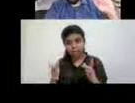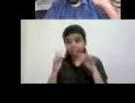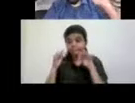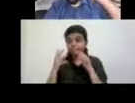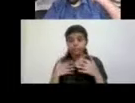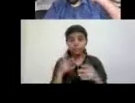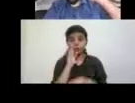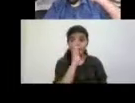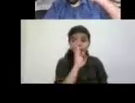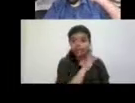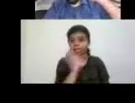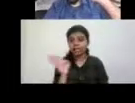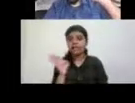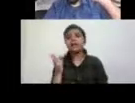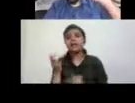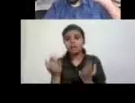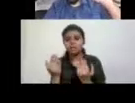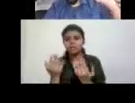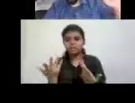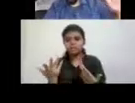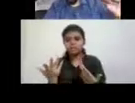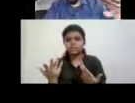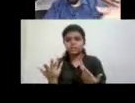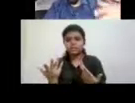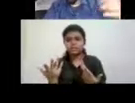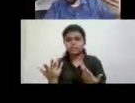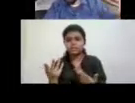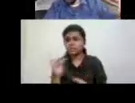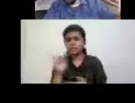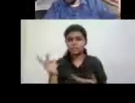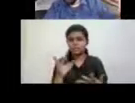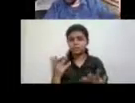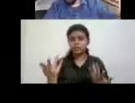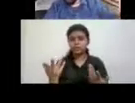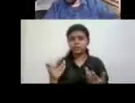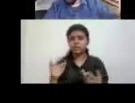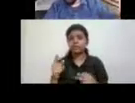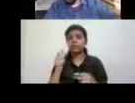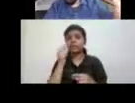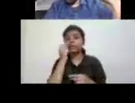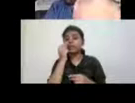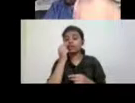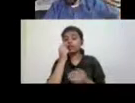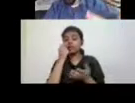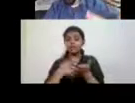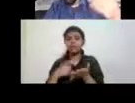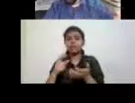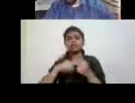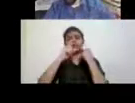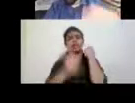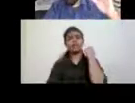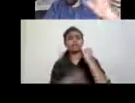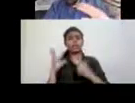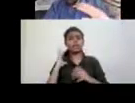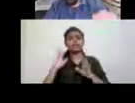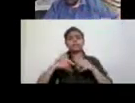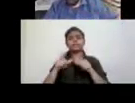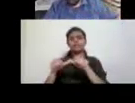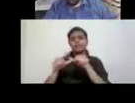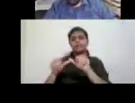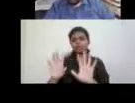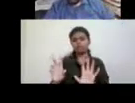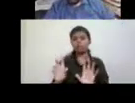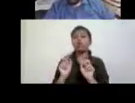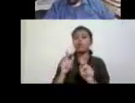if I wait till later, you give me, uh, um, or we can just wait till the end of the talk. Okay. Yes. Okay. Let's do that.